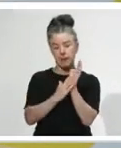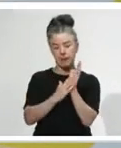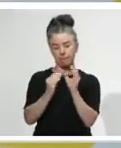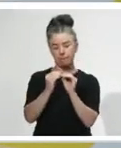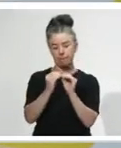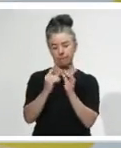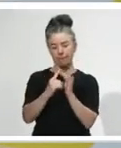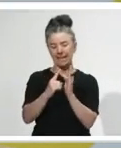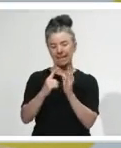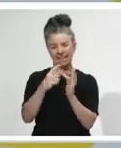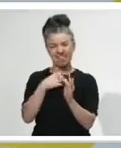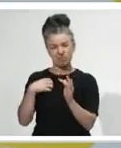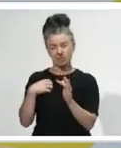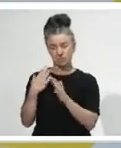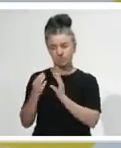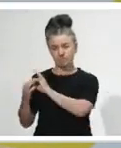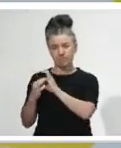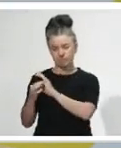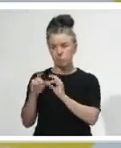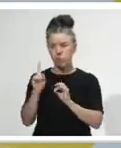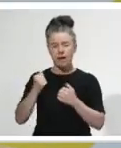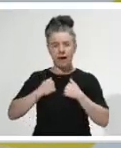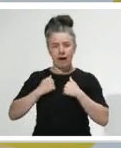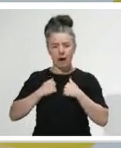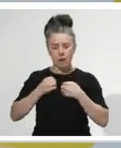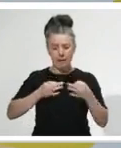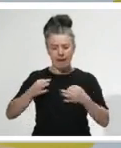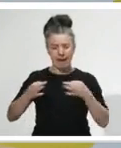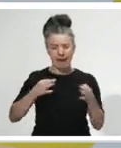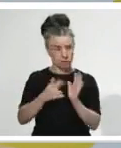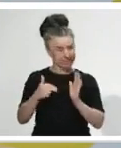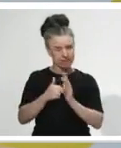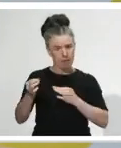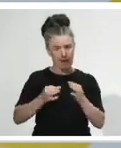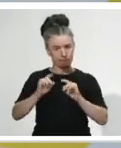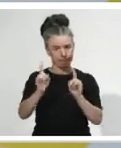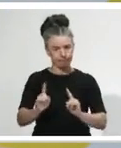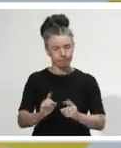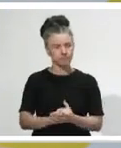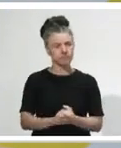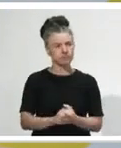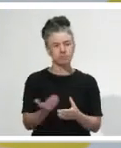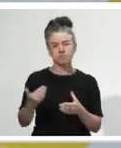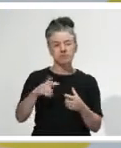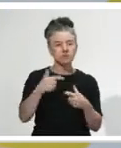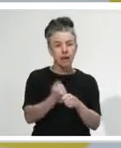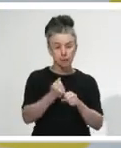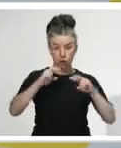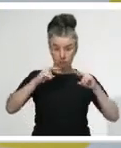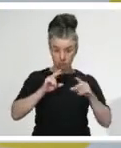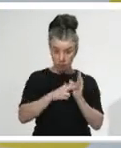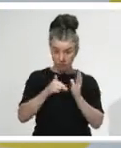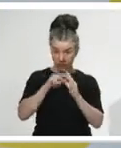finalise an approach that we're going to take as a country including everything from research